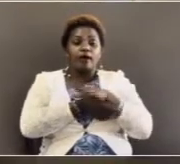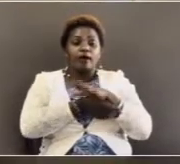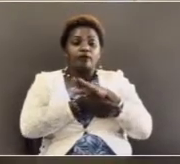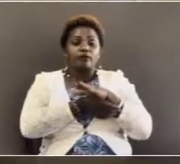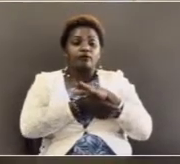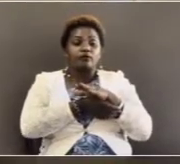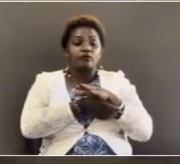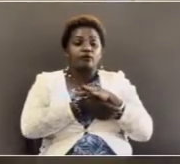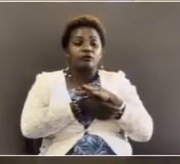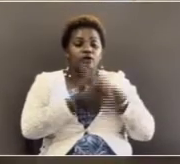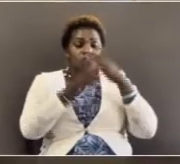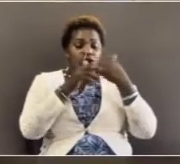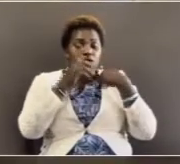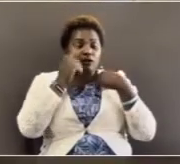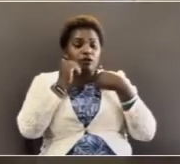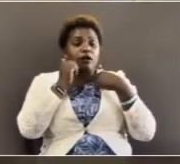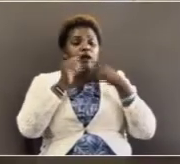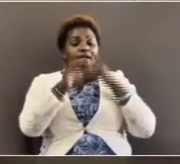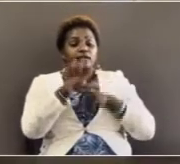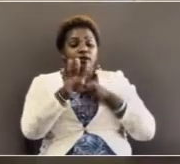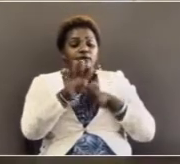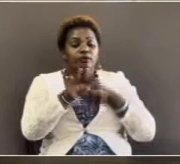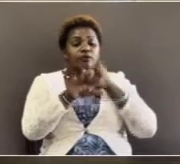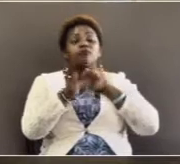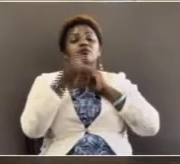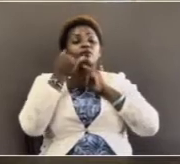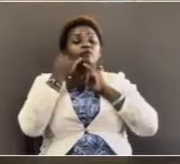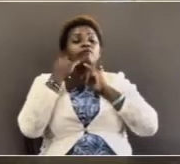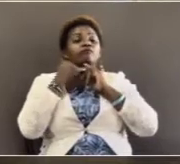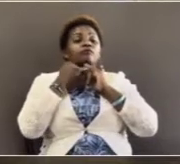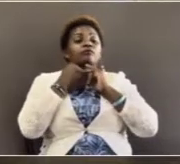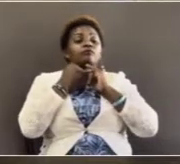to, to cry to when needs arises.